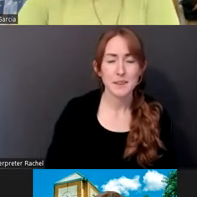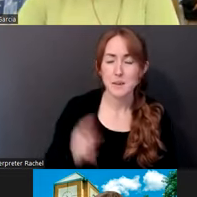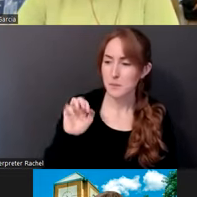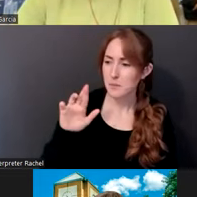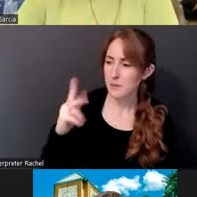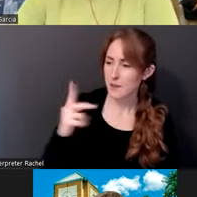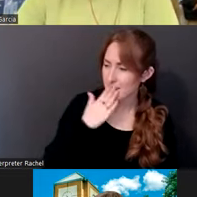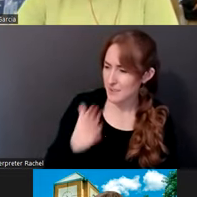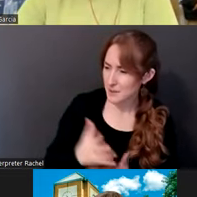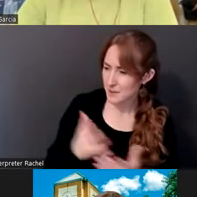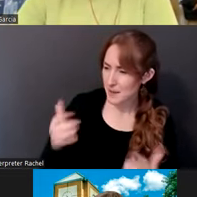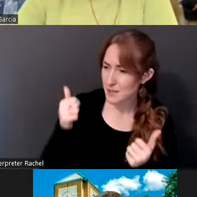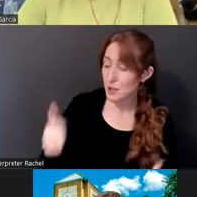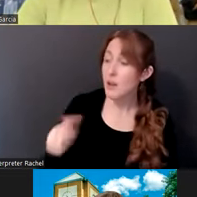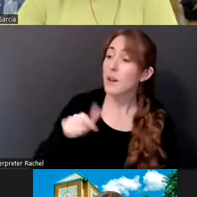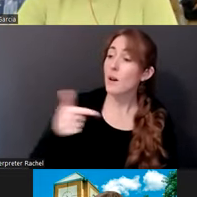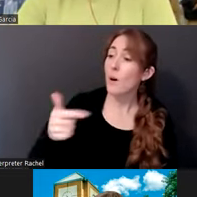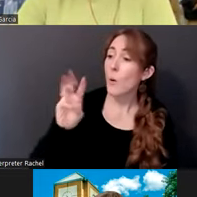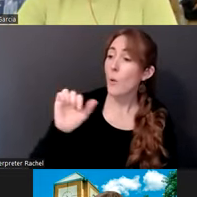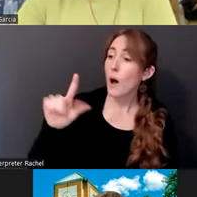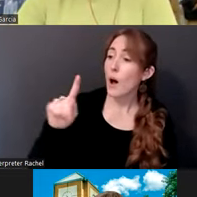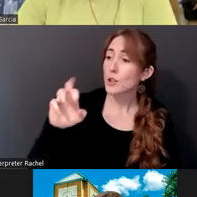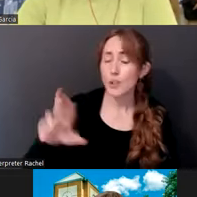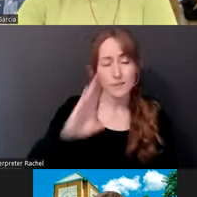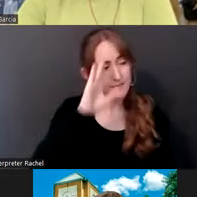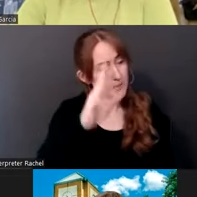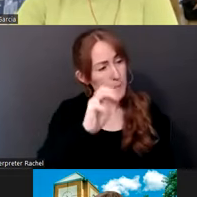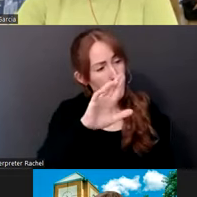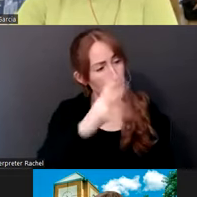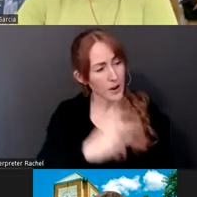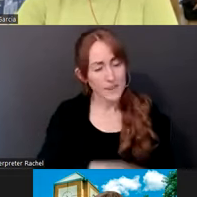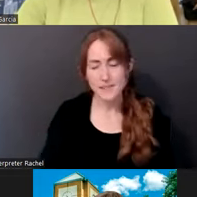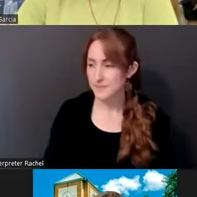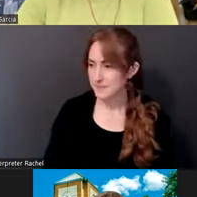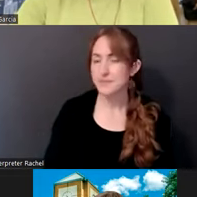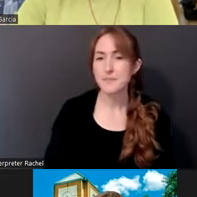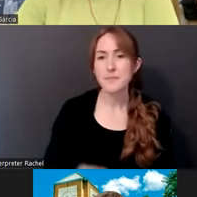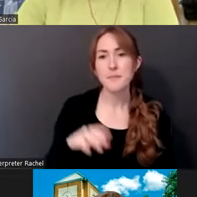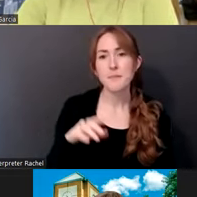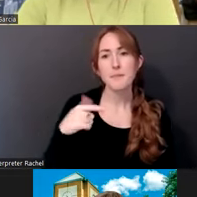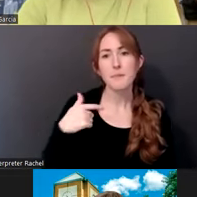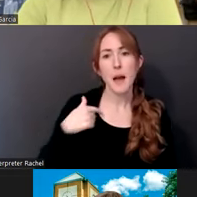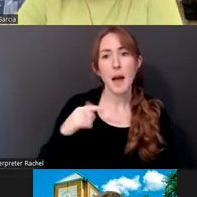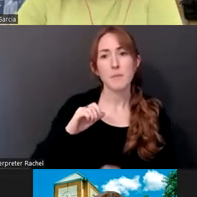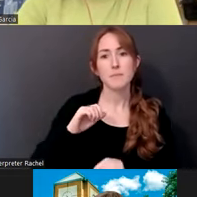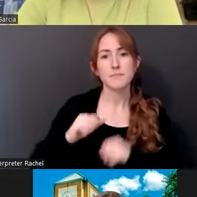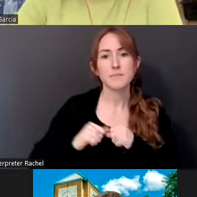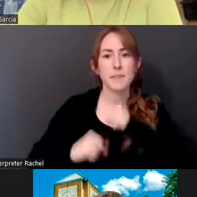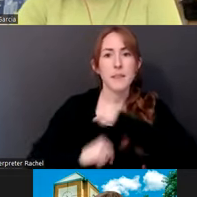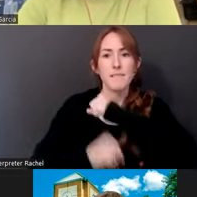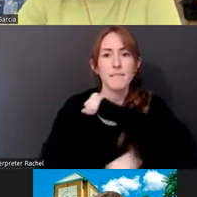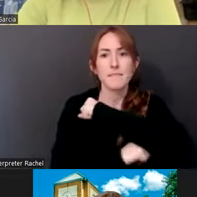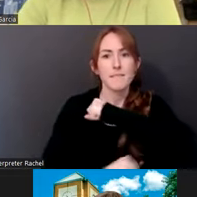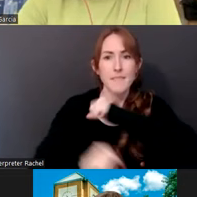Good to see you. Yeah. Hey, Mark. Hey, um, so I, I'm the founder of the Texas After Violence Project